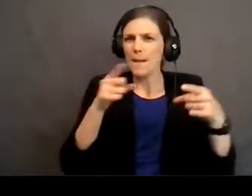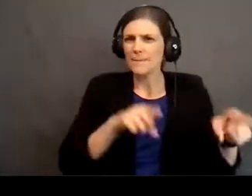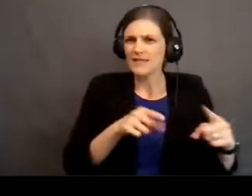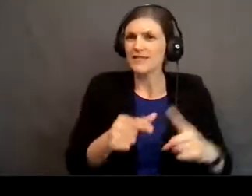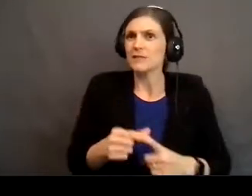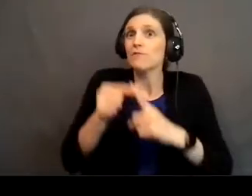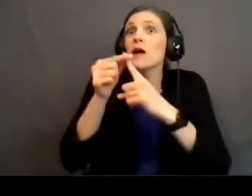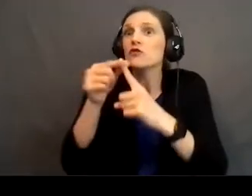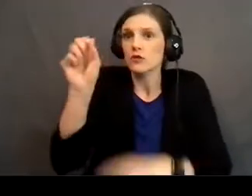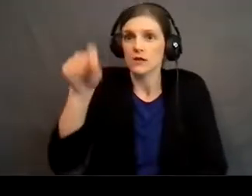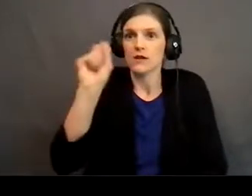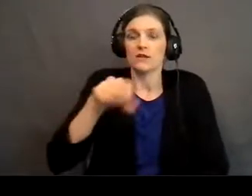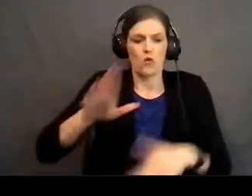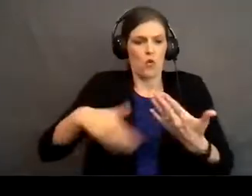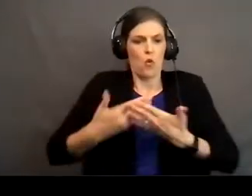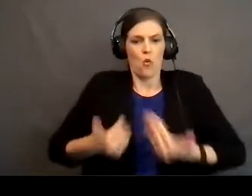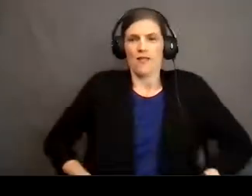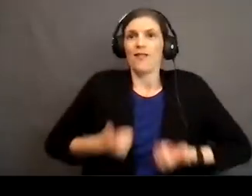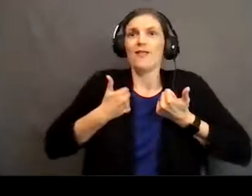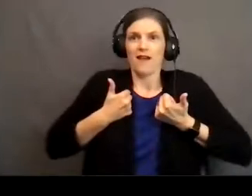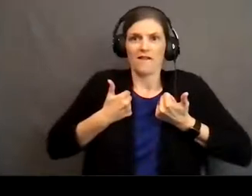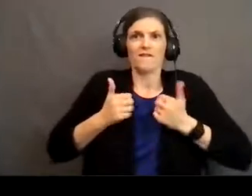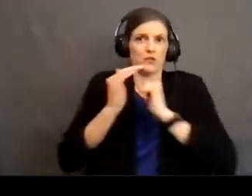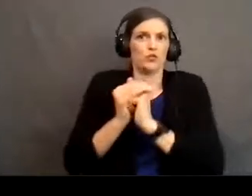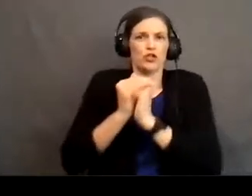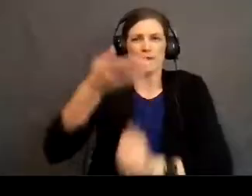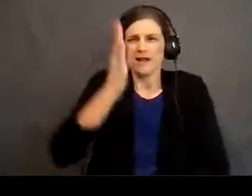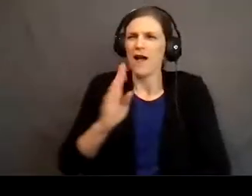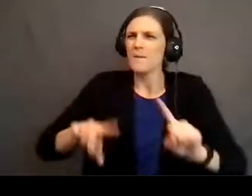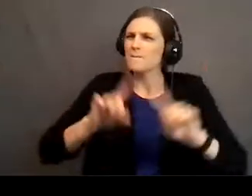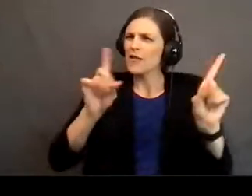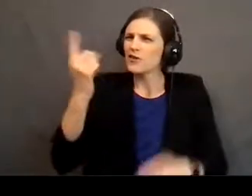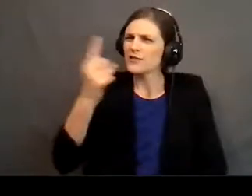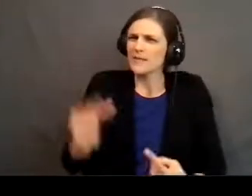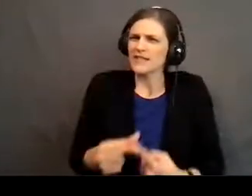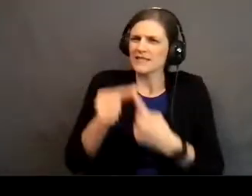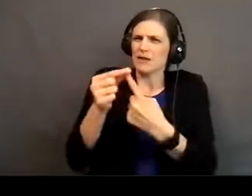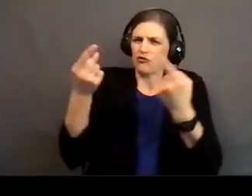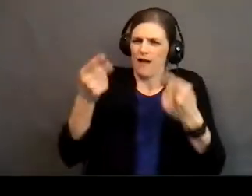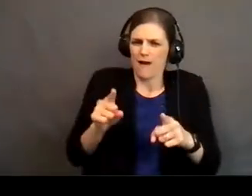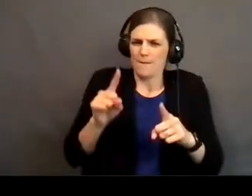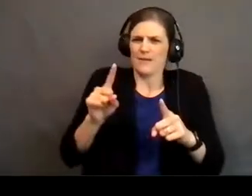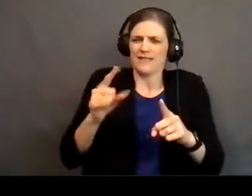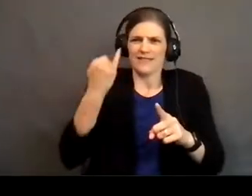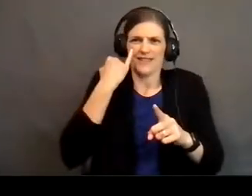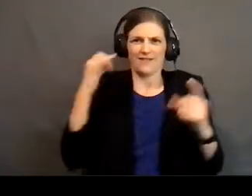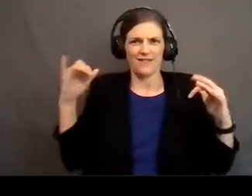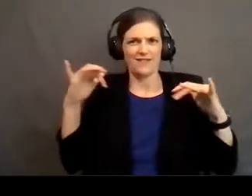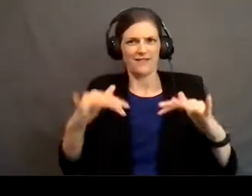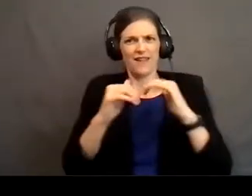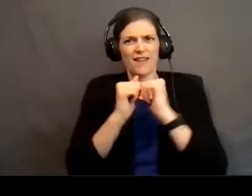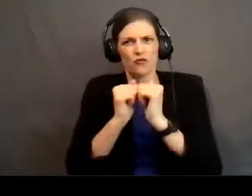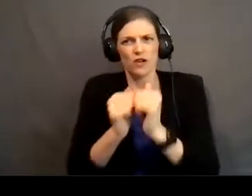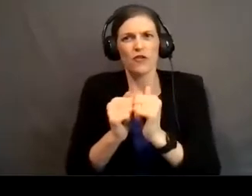entire lives are lived in worship to God. Yes. But there's something special that happens when we gather together. Hebrews says,